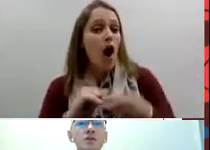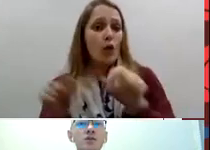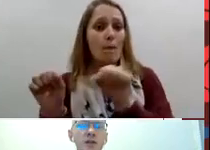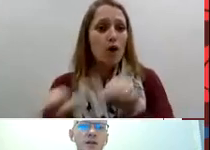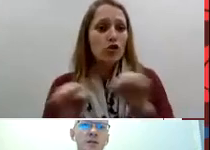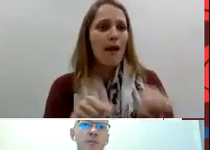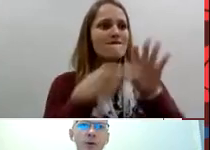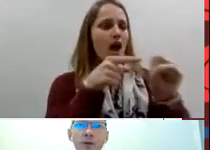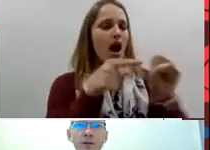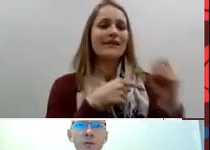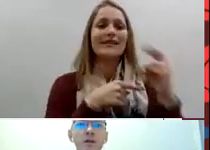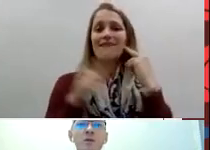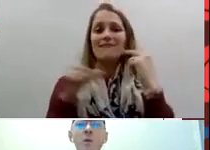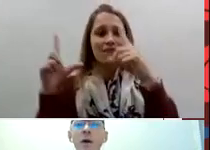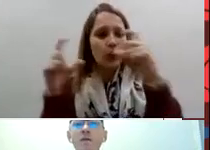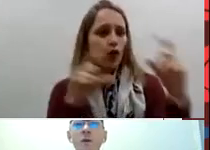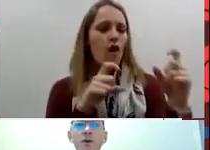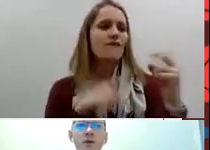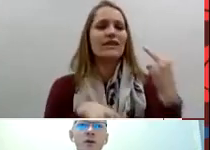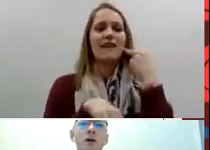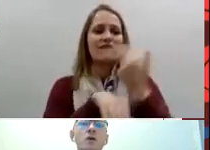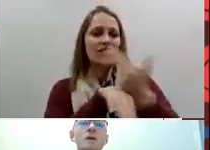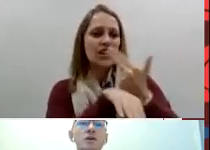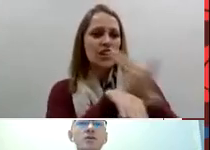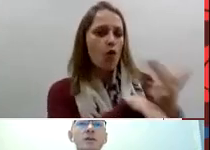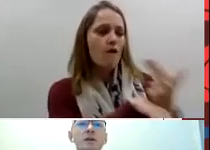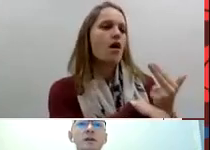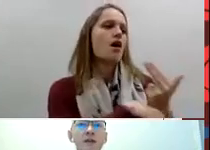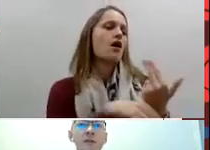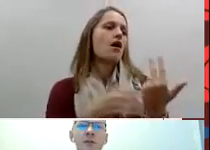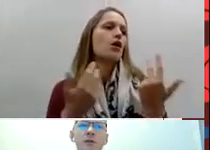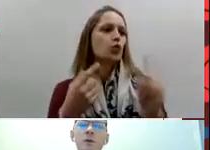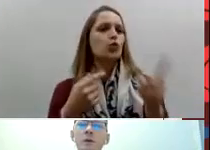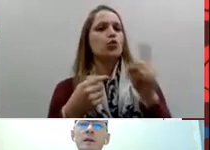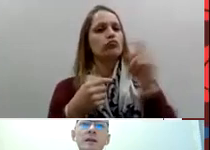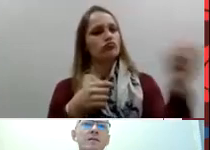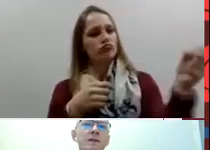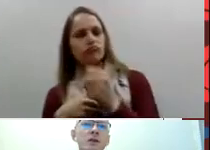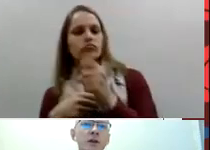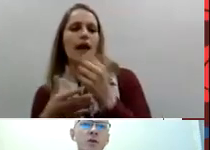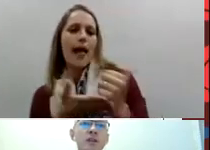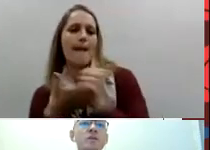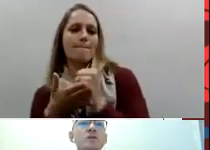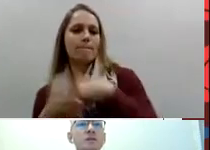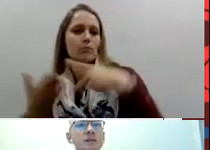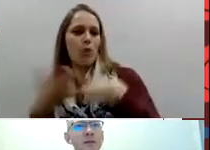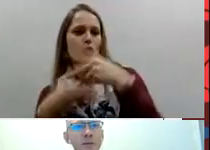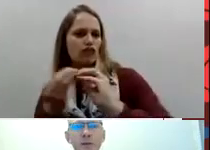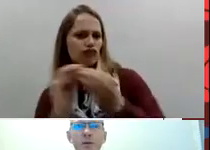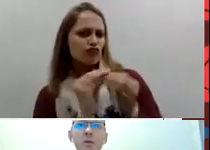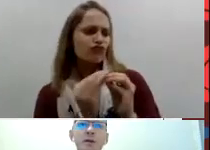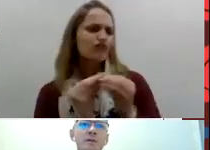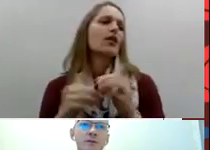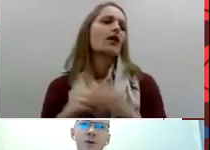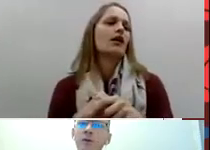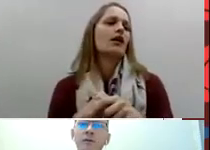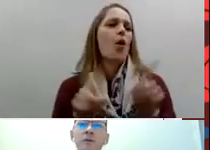used models and we wherever we could we used deaf people when we did video recordings we used deaf people